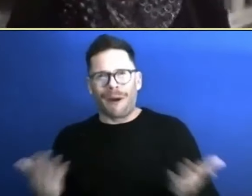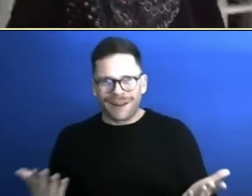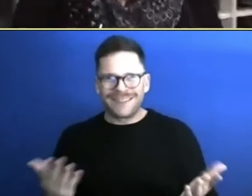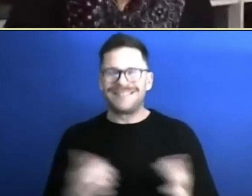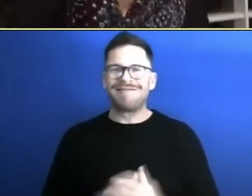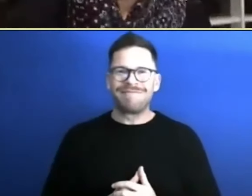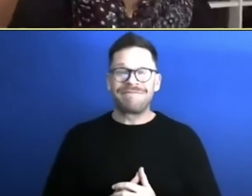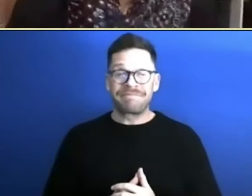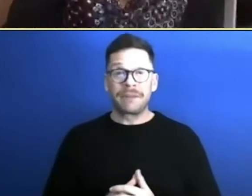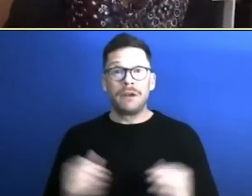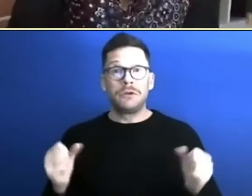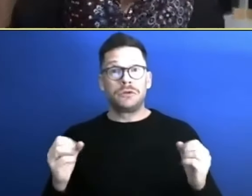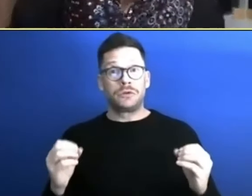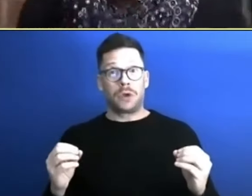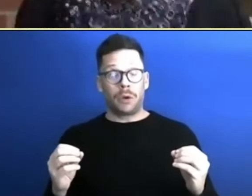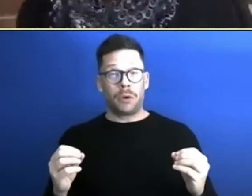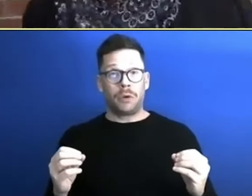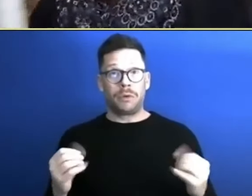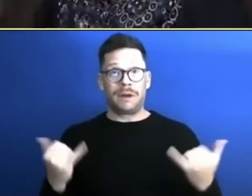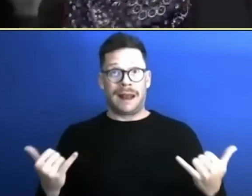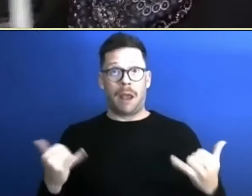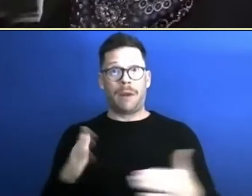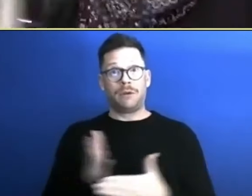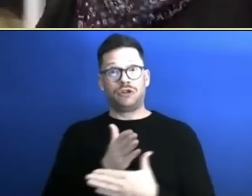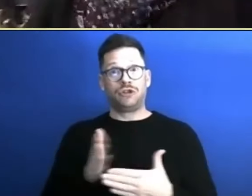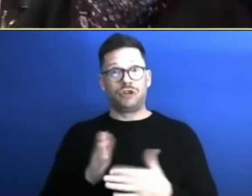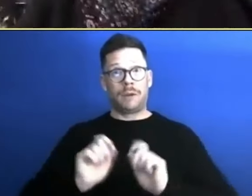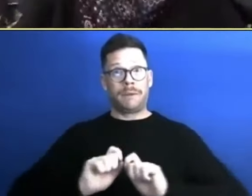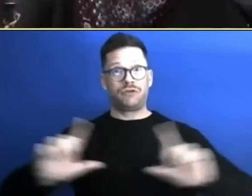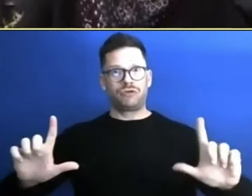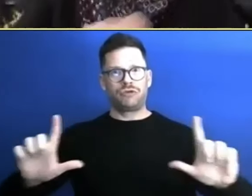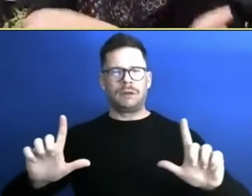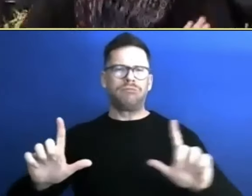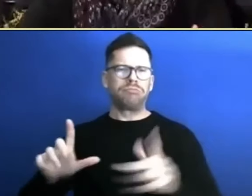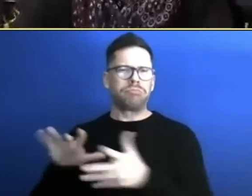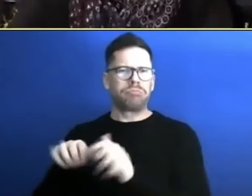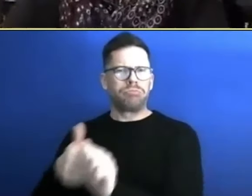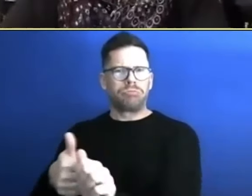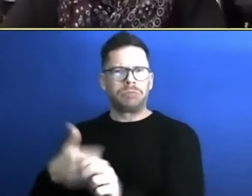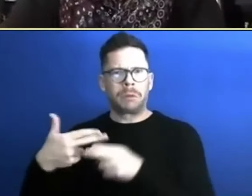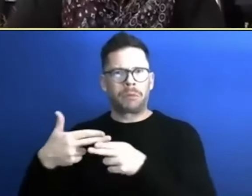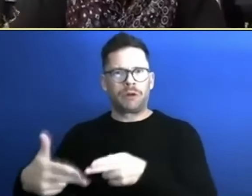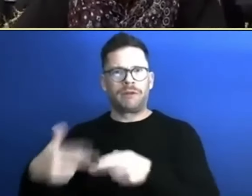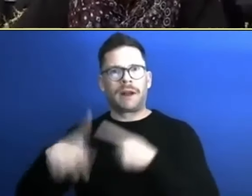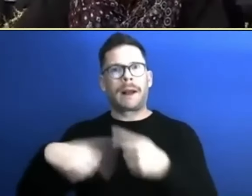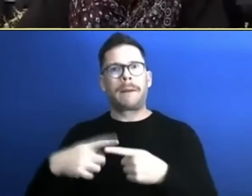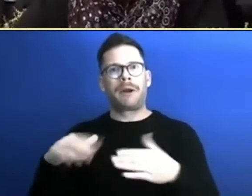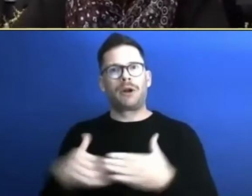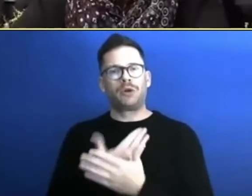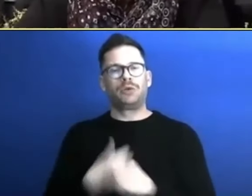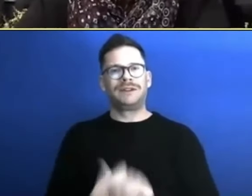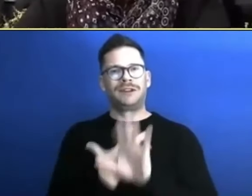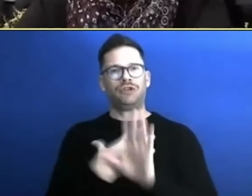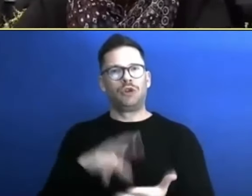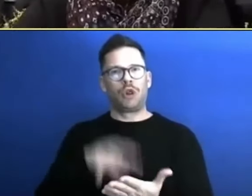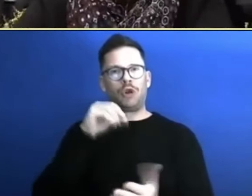So I am going to share my screen and do a brief update about our new digital learning specialist that